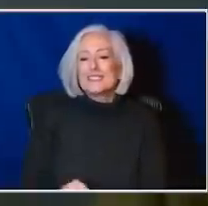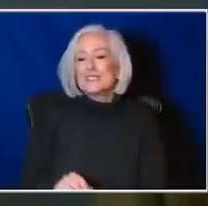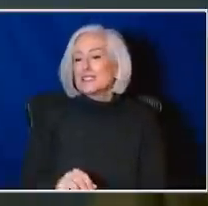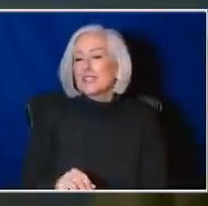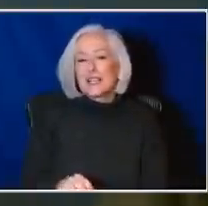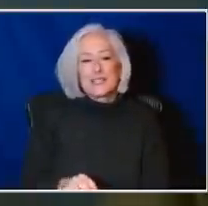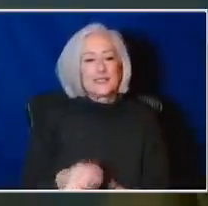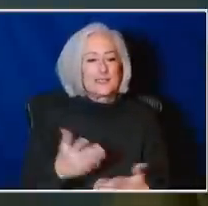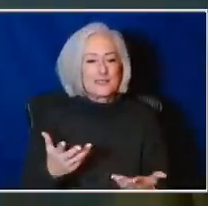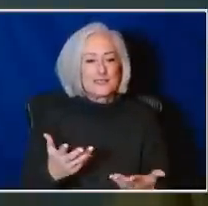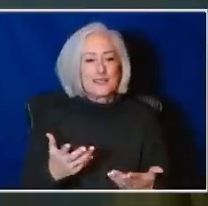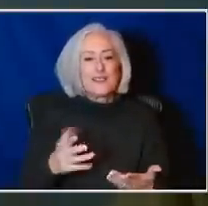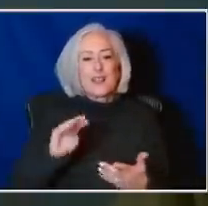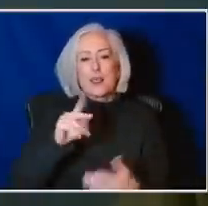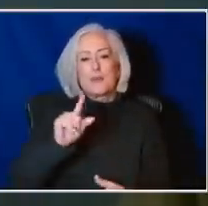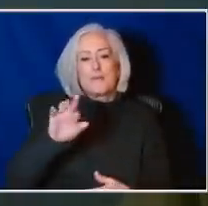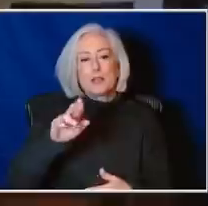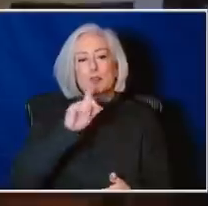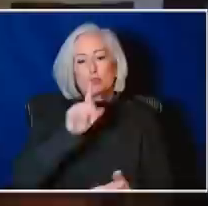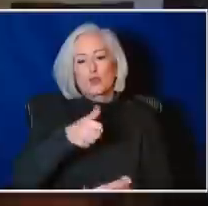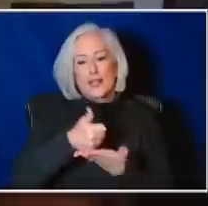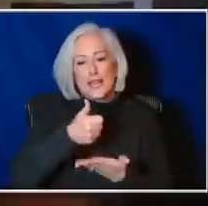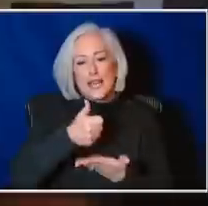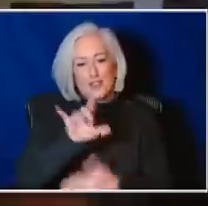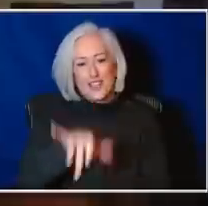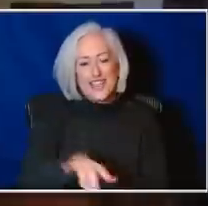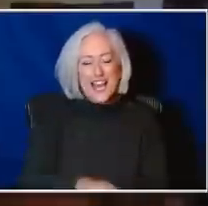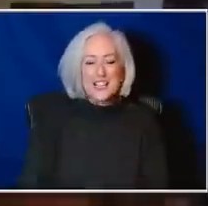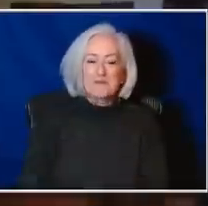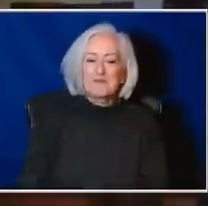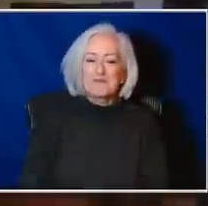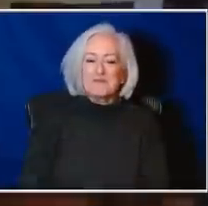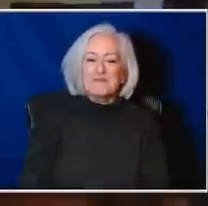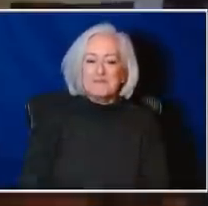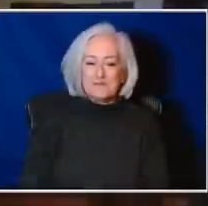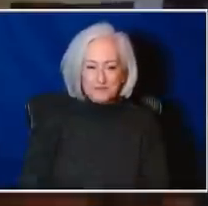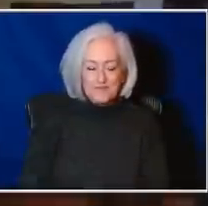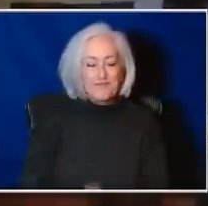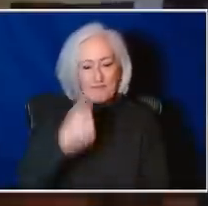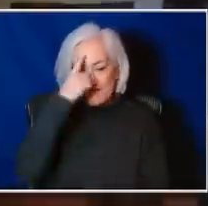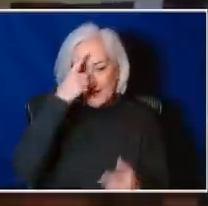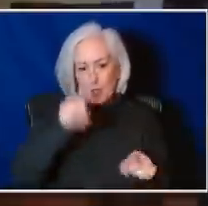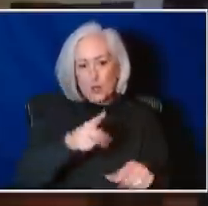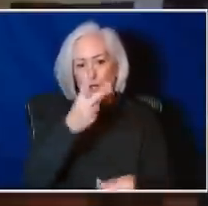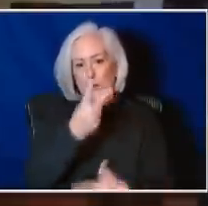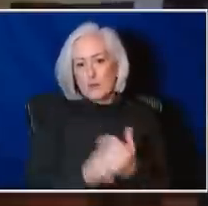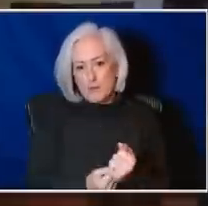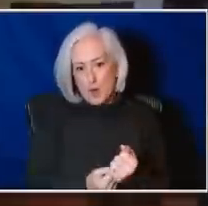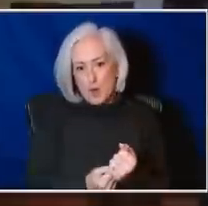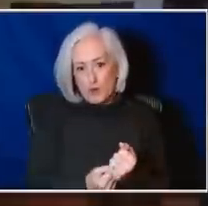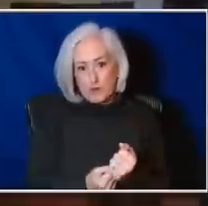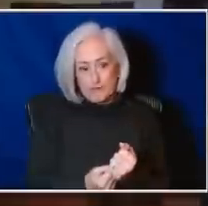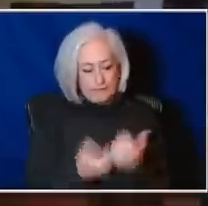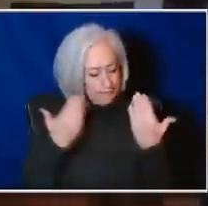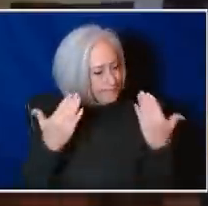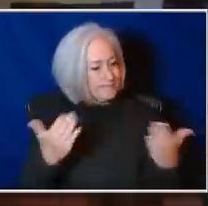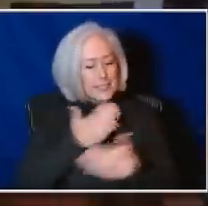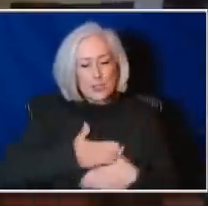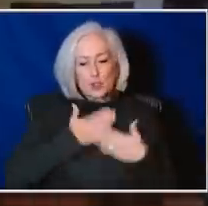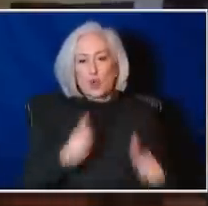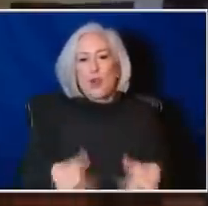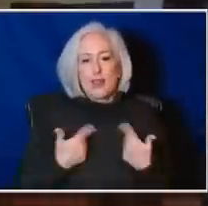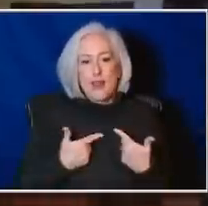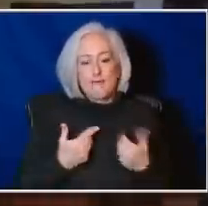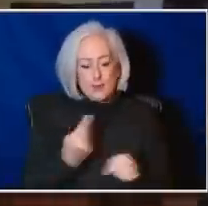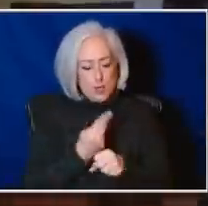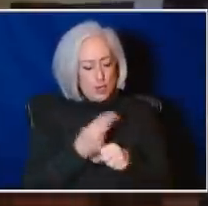not sure it's very helpful in that setting. Yeah, exactly. You know, I agree with both of you, uh, live your life, uh, wear a mask.